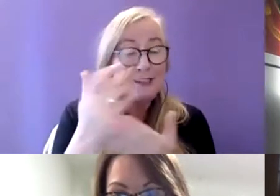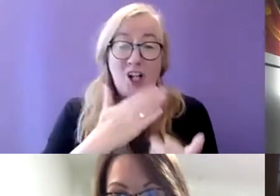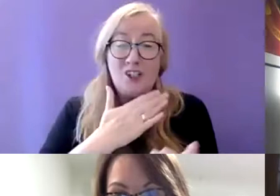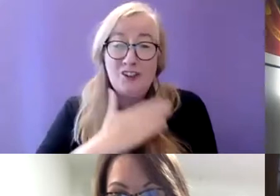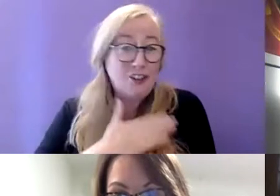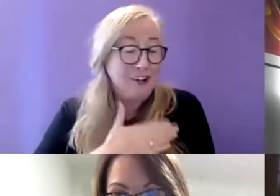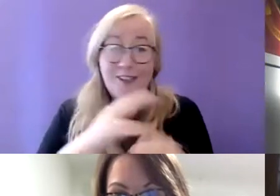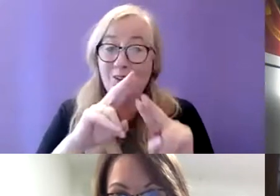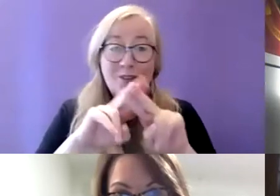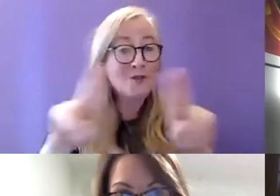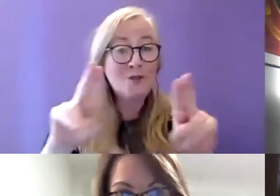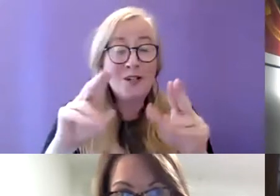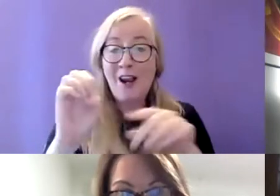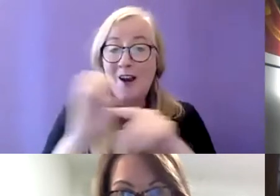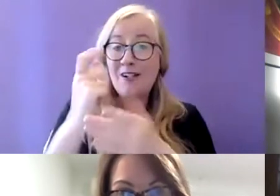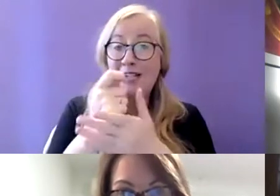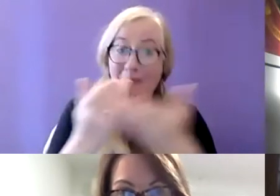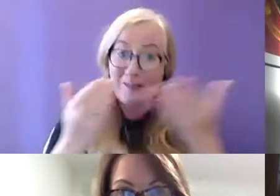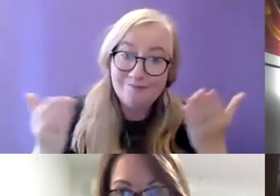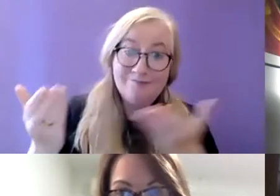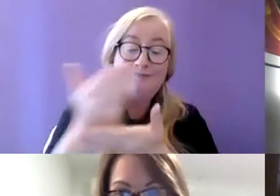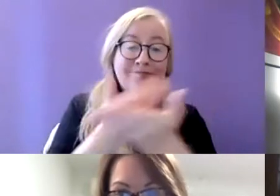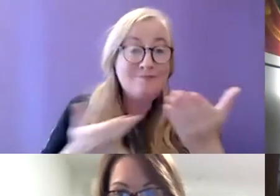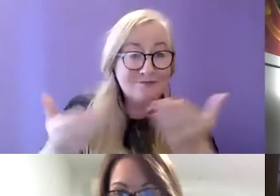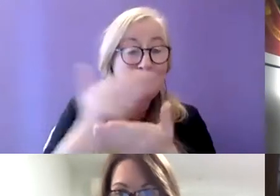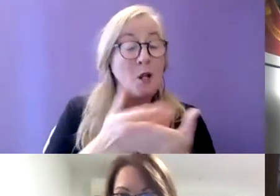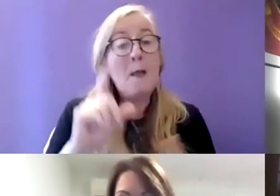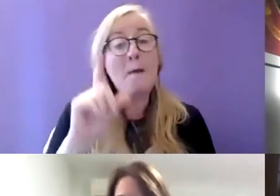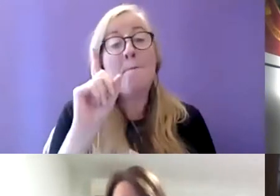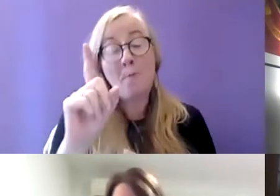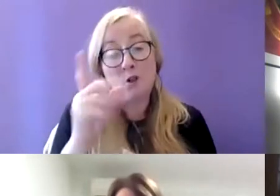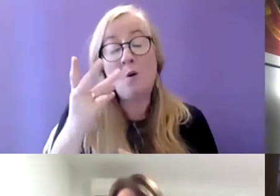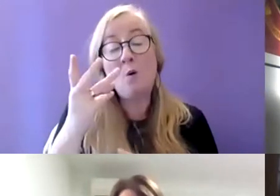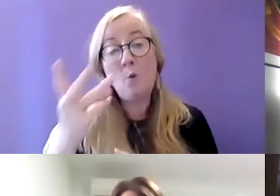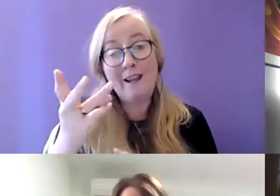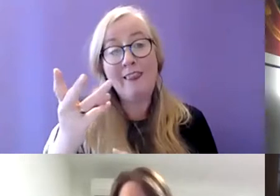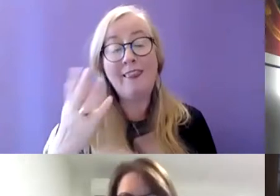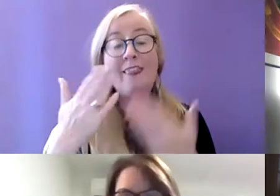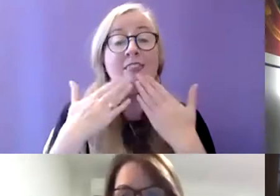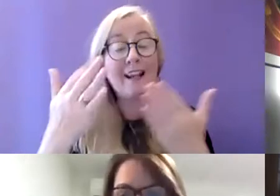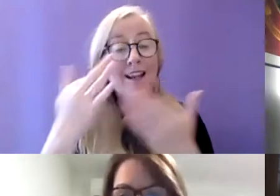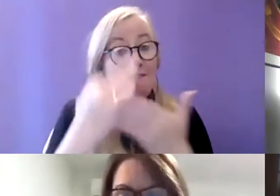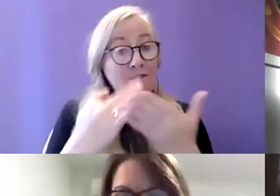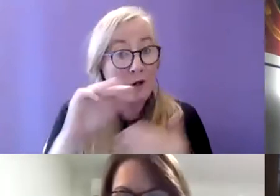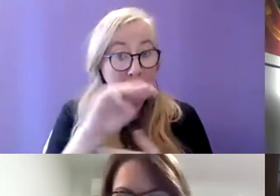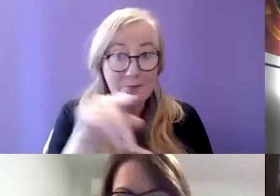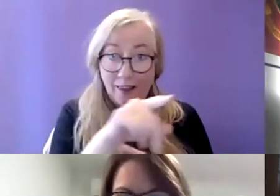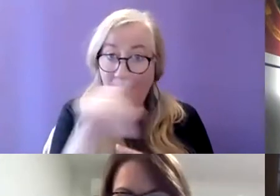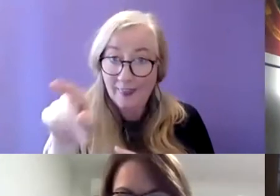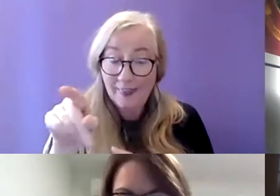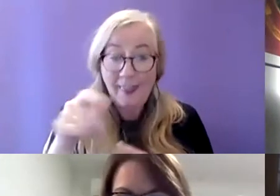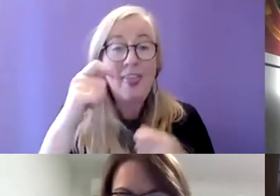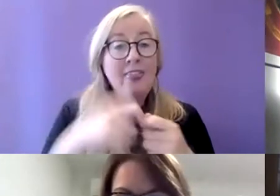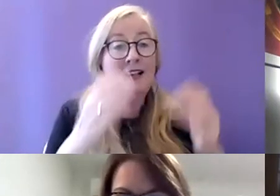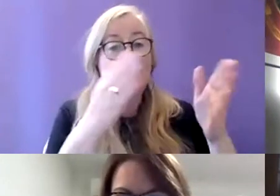haven't had more time for discussion but I think I'm going to conclude there I'll thank a few people and we'll straight into